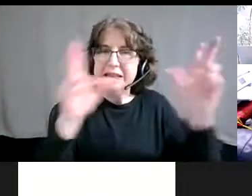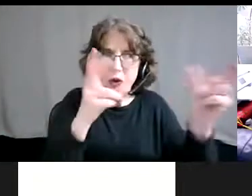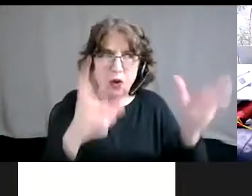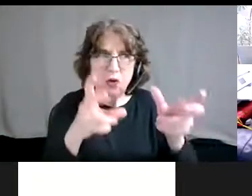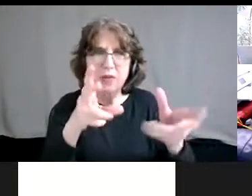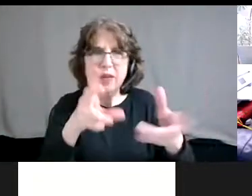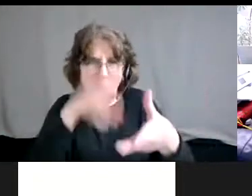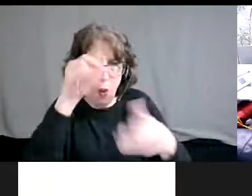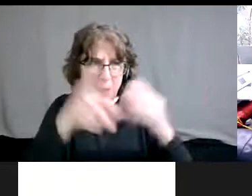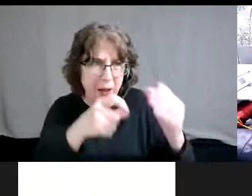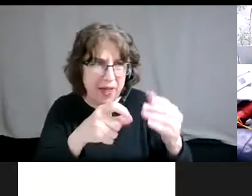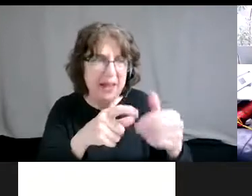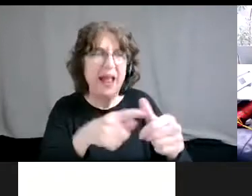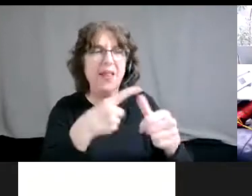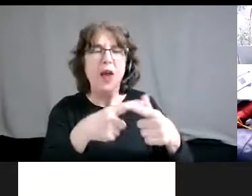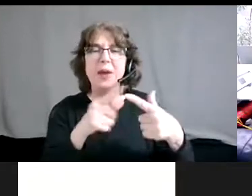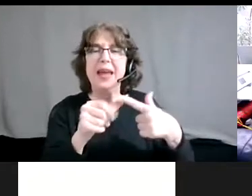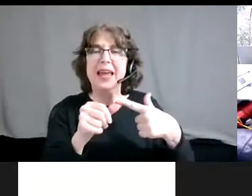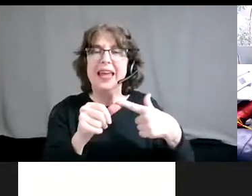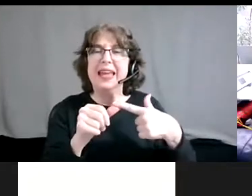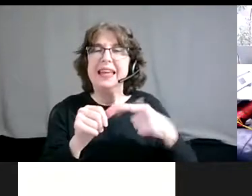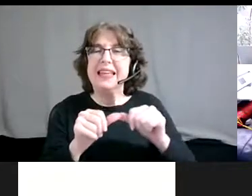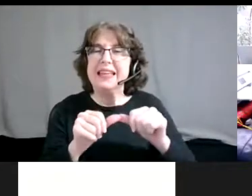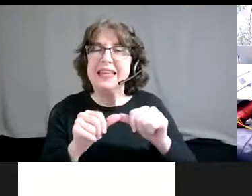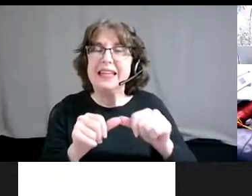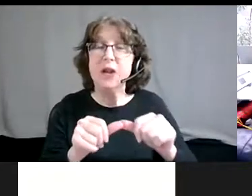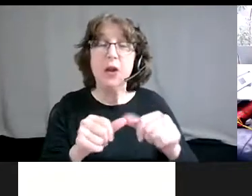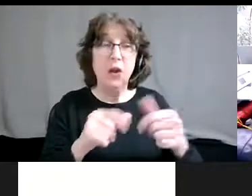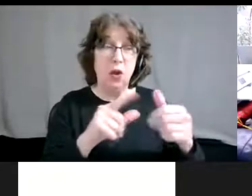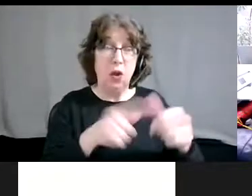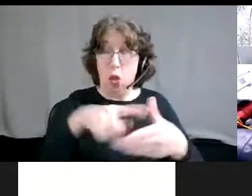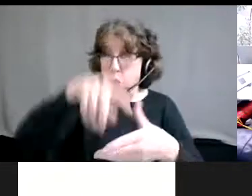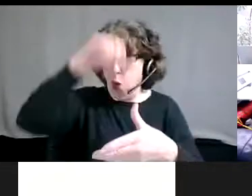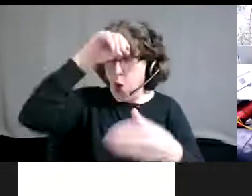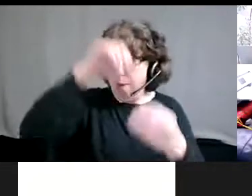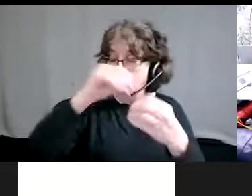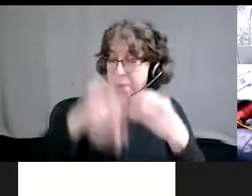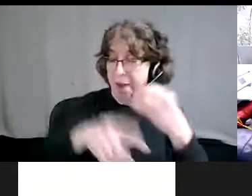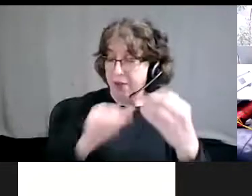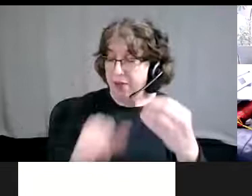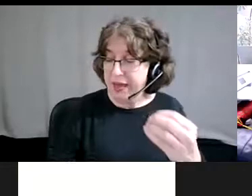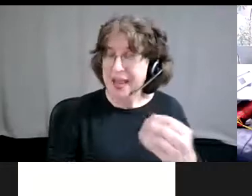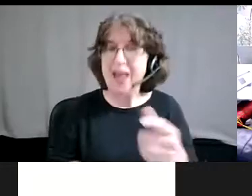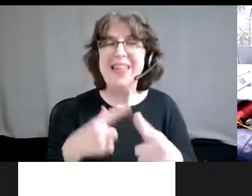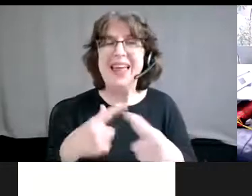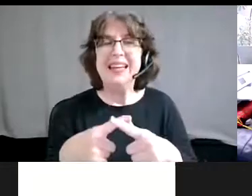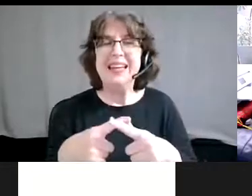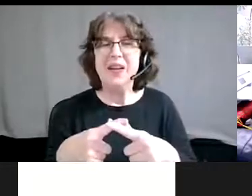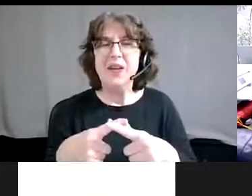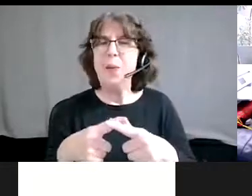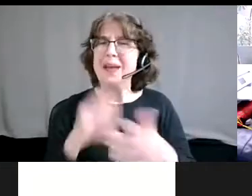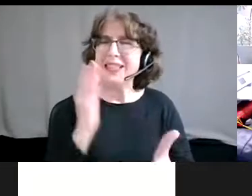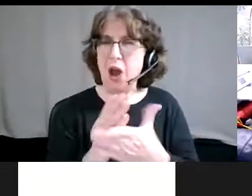start to discontinue them, which is the next step. So once we start to learn more about it, we might discontinue say ableless language,